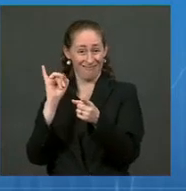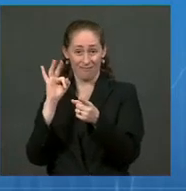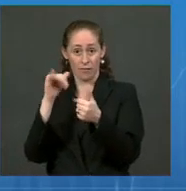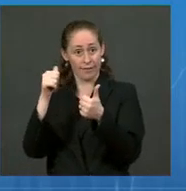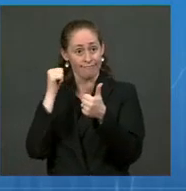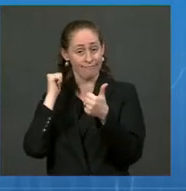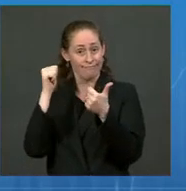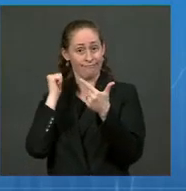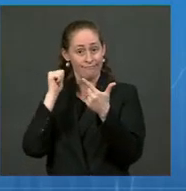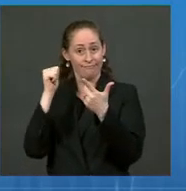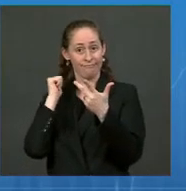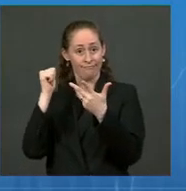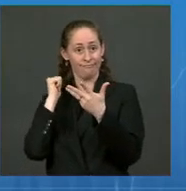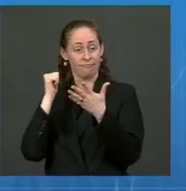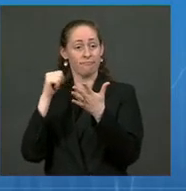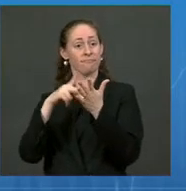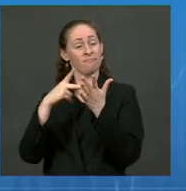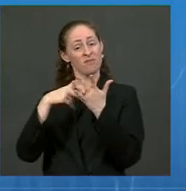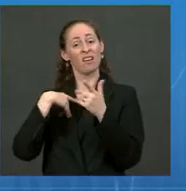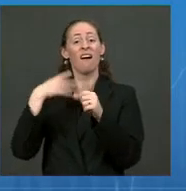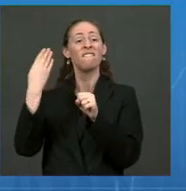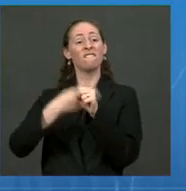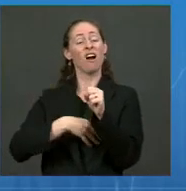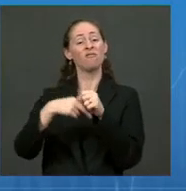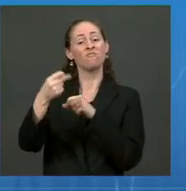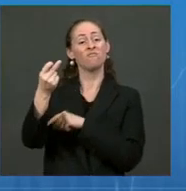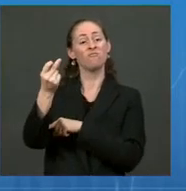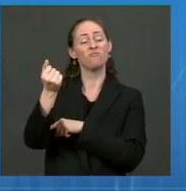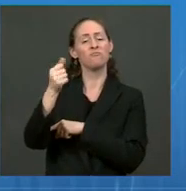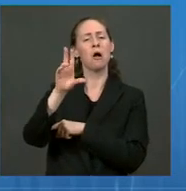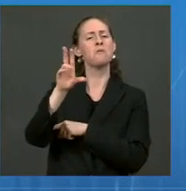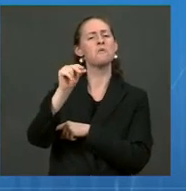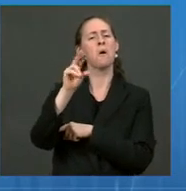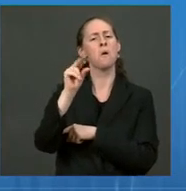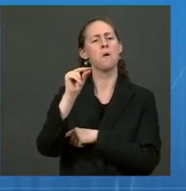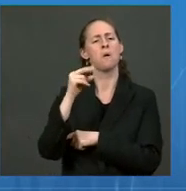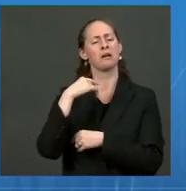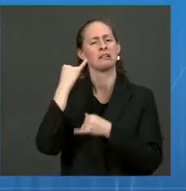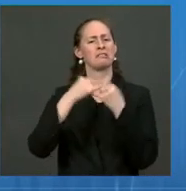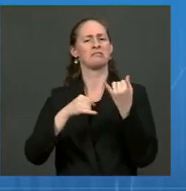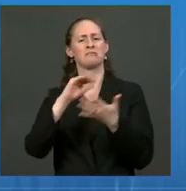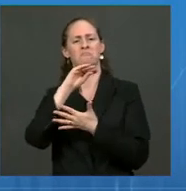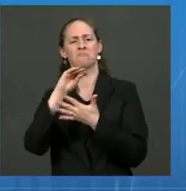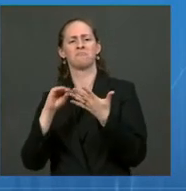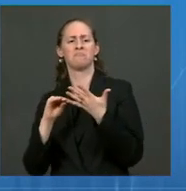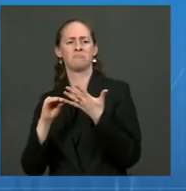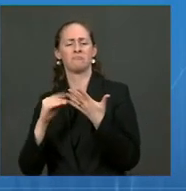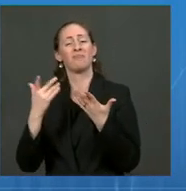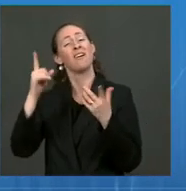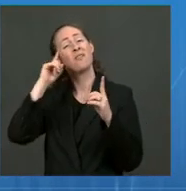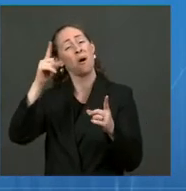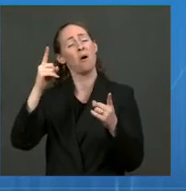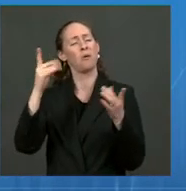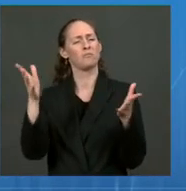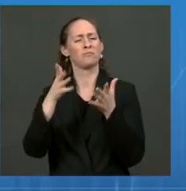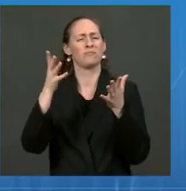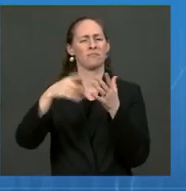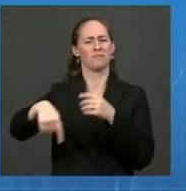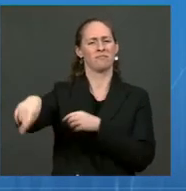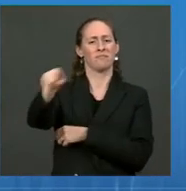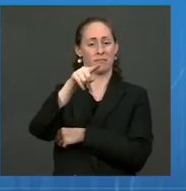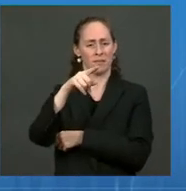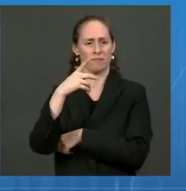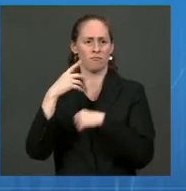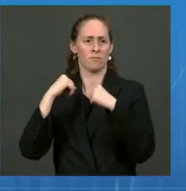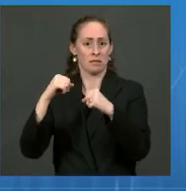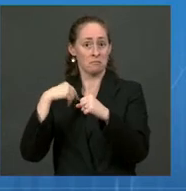a cliff here. And the purpose, I think most importantly, is to get people vaccinated and protected, not to punish them. So